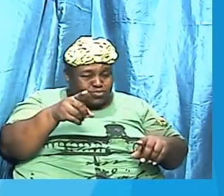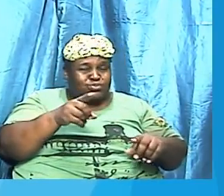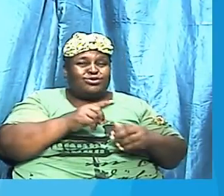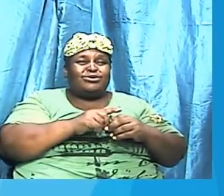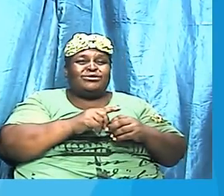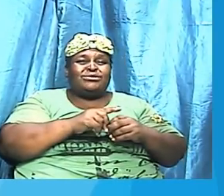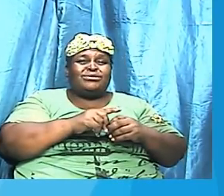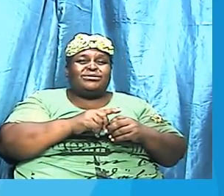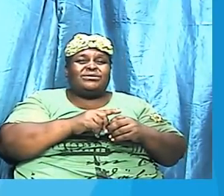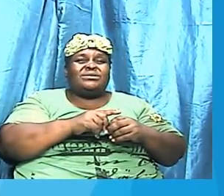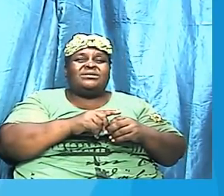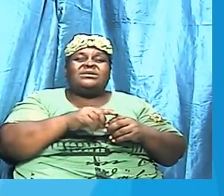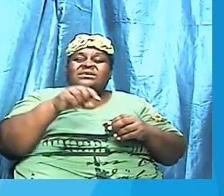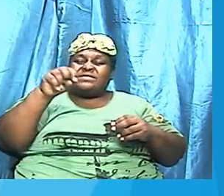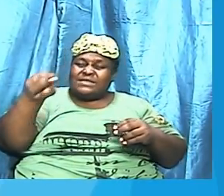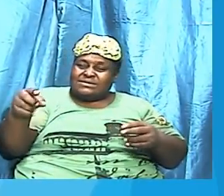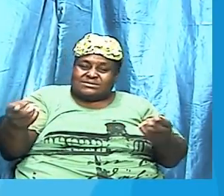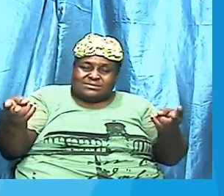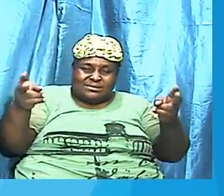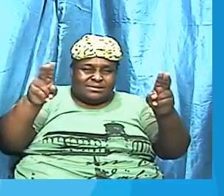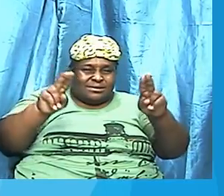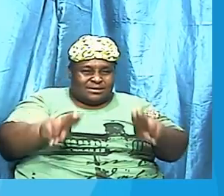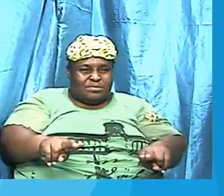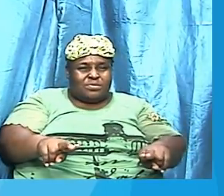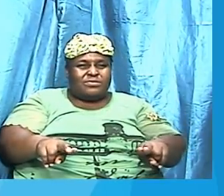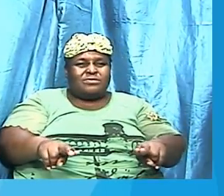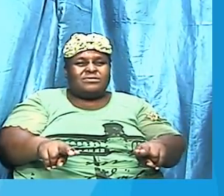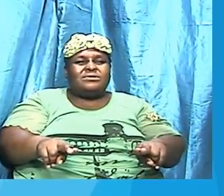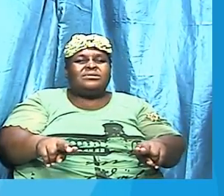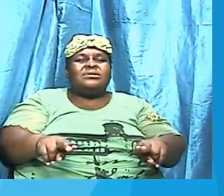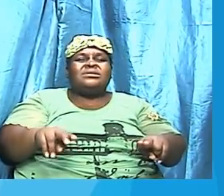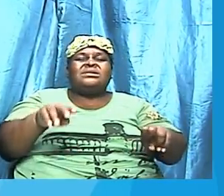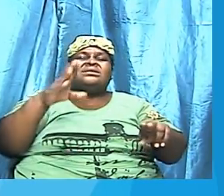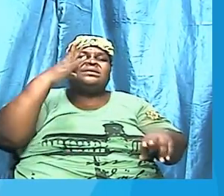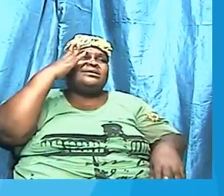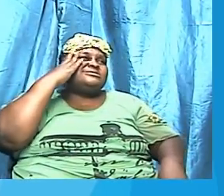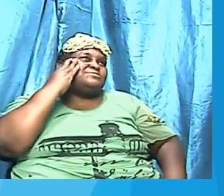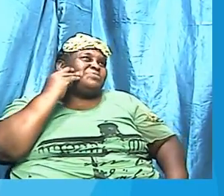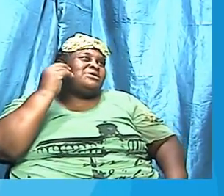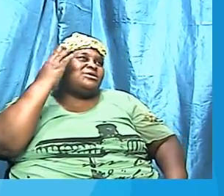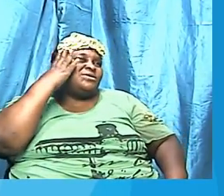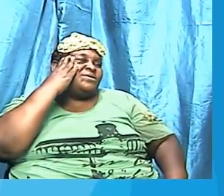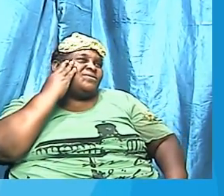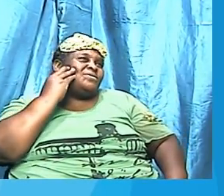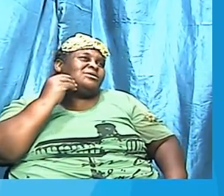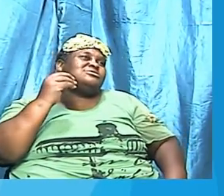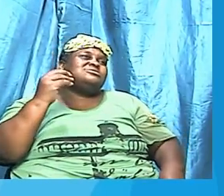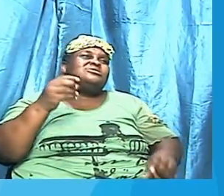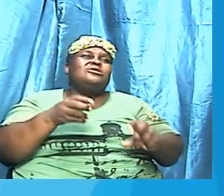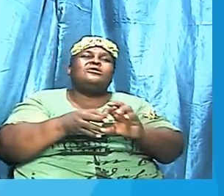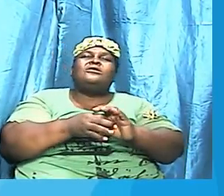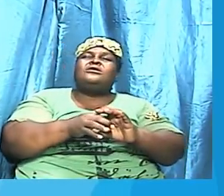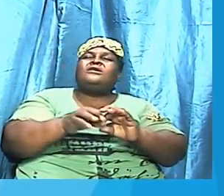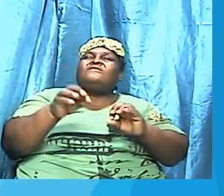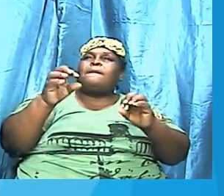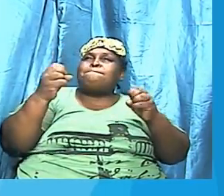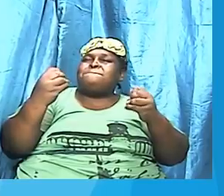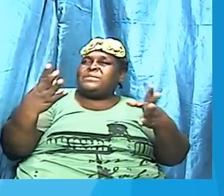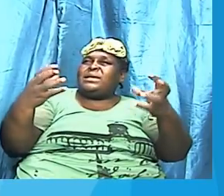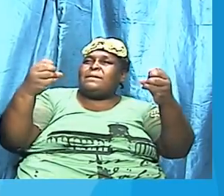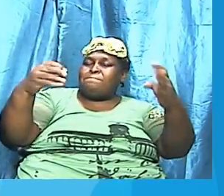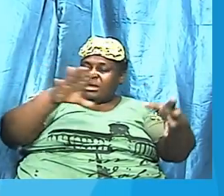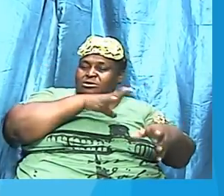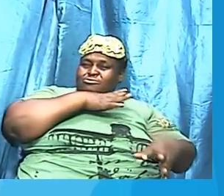And this happens in the experience of many Christians. God